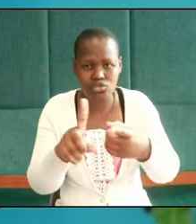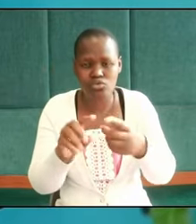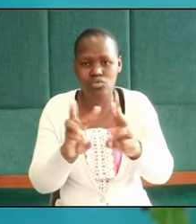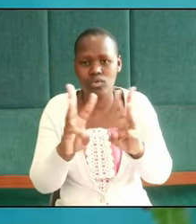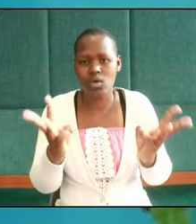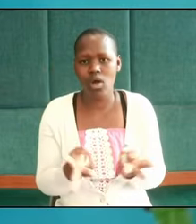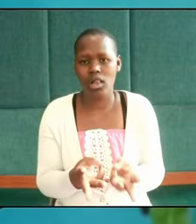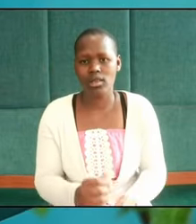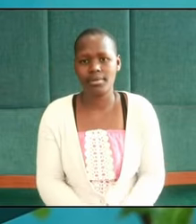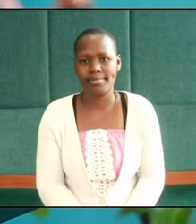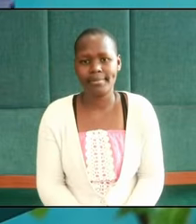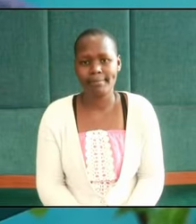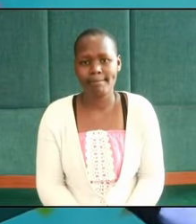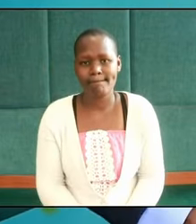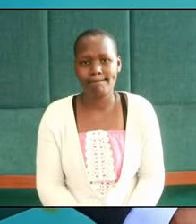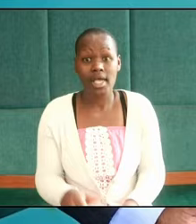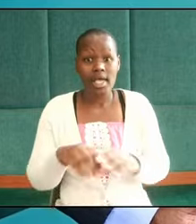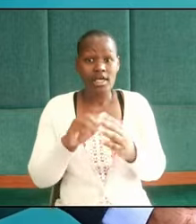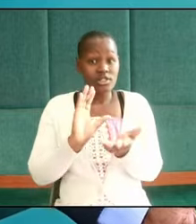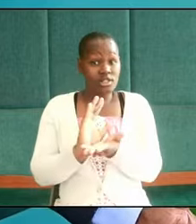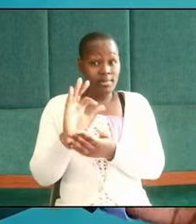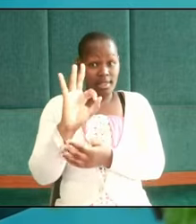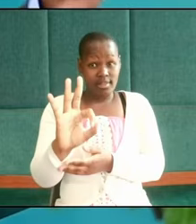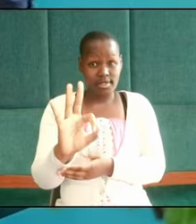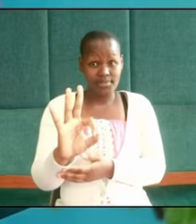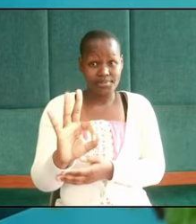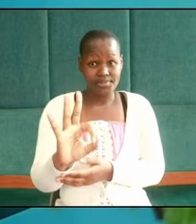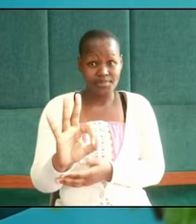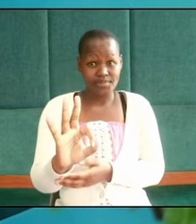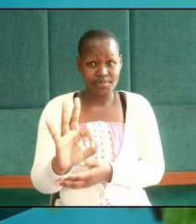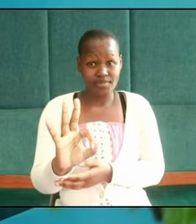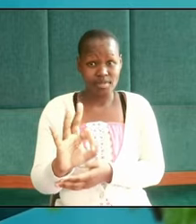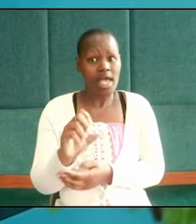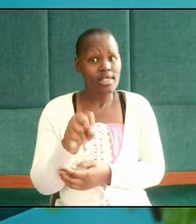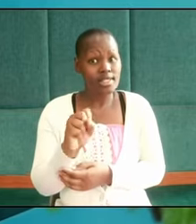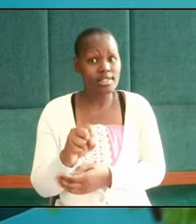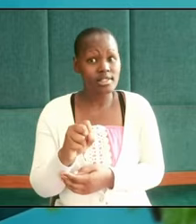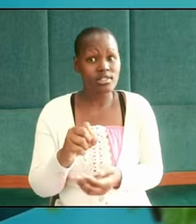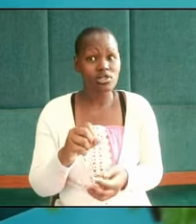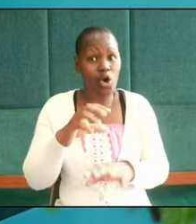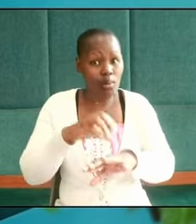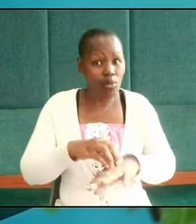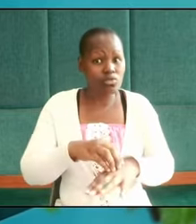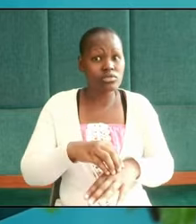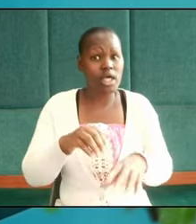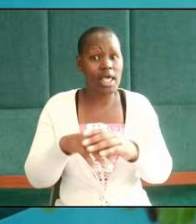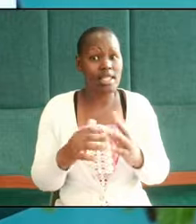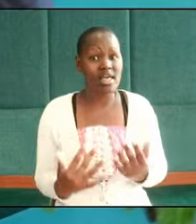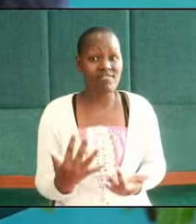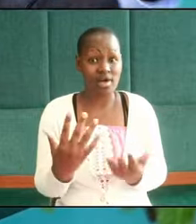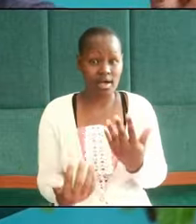in chapter 3 despite being thrown into the furnace